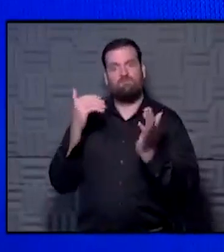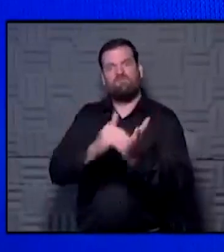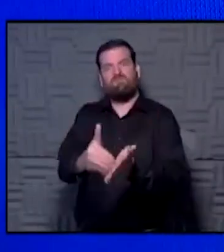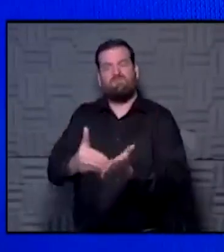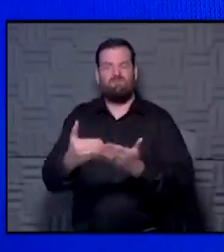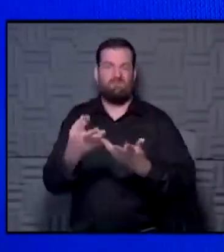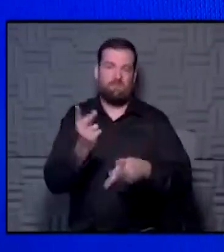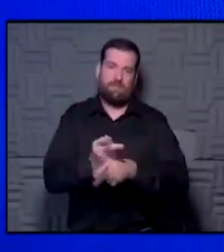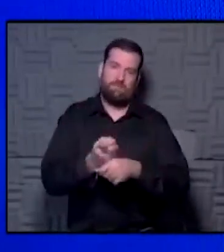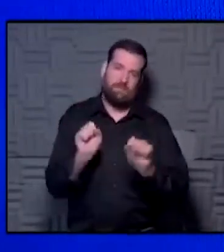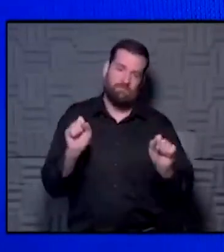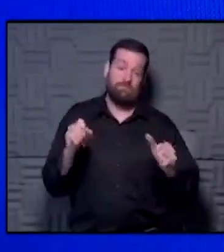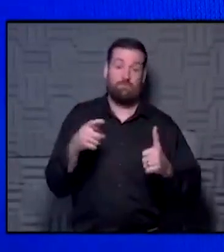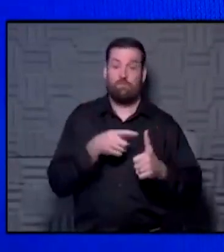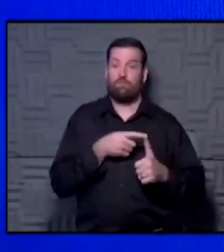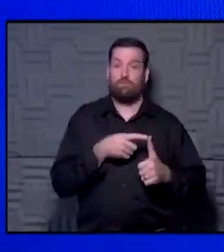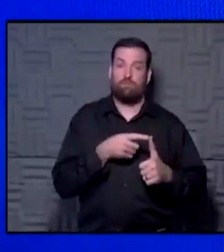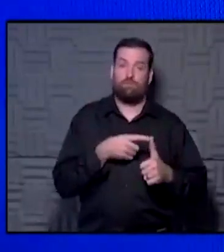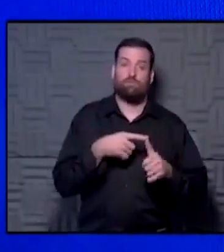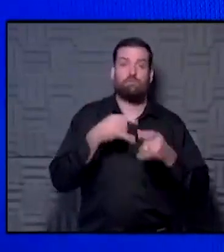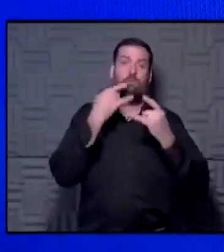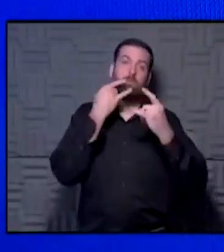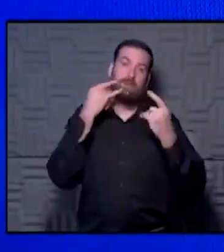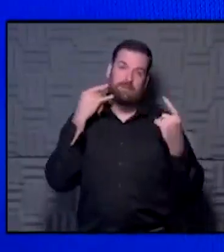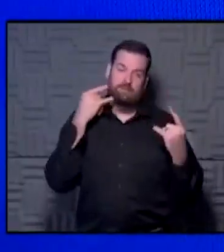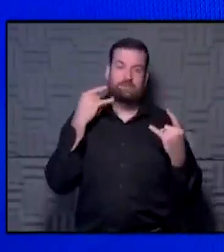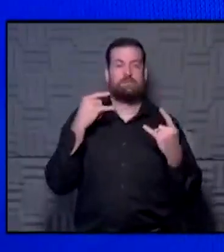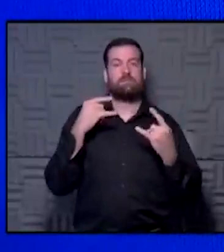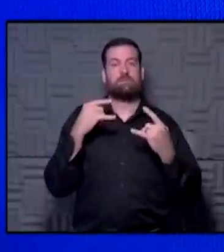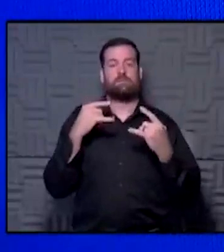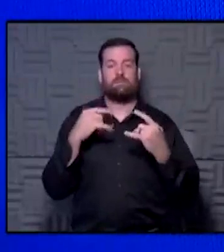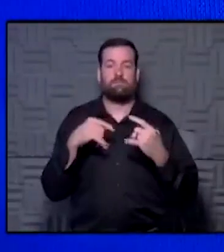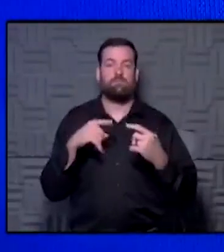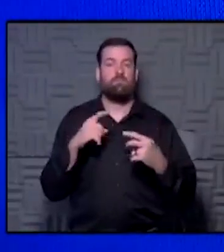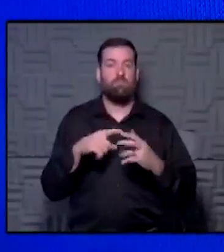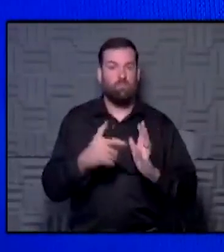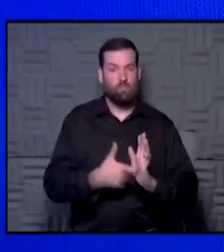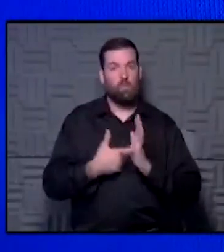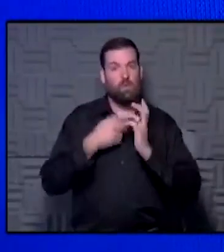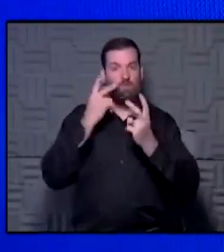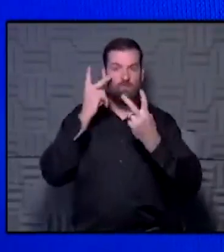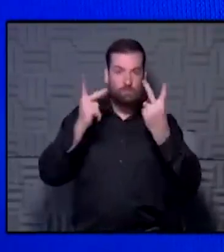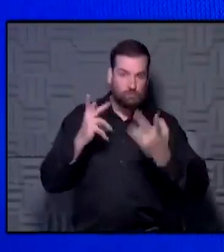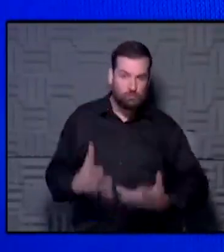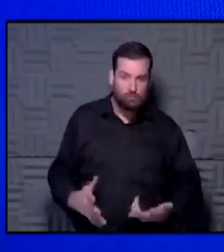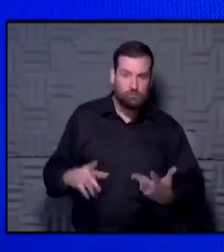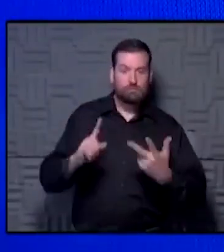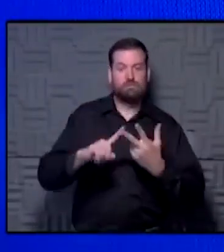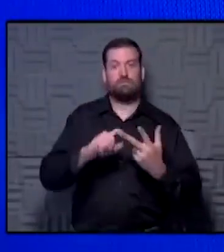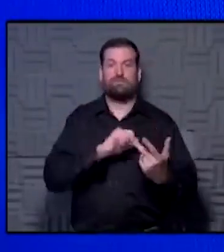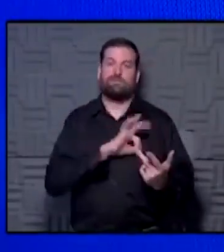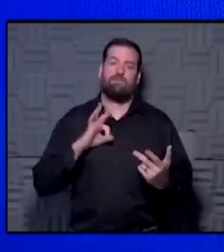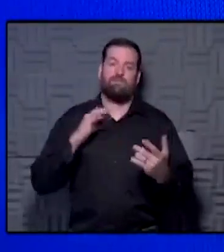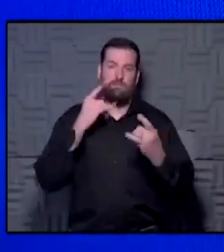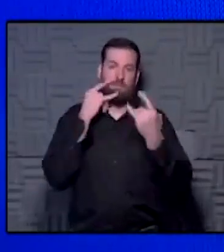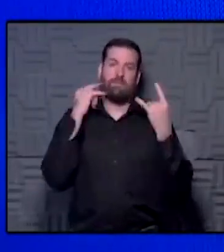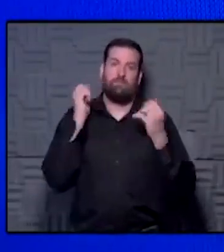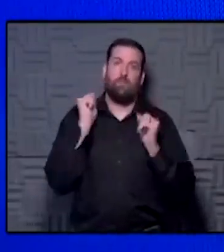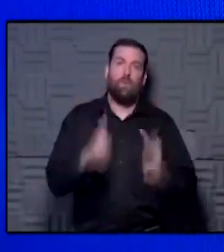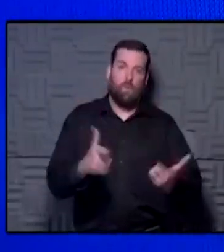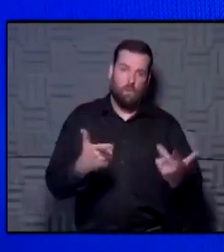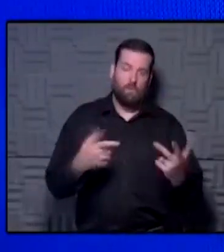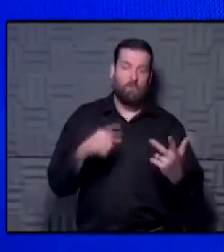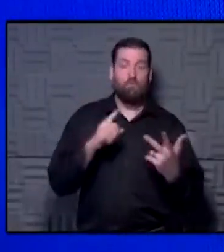stay safe. Our first thing is the masks that folks wear, and we require it of our visitors as well as our staff. But secondly,